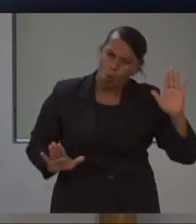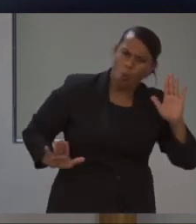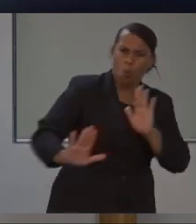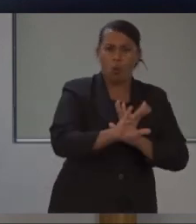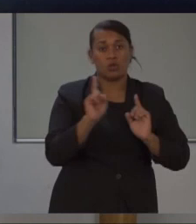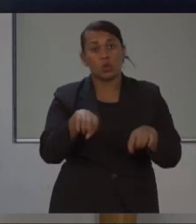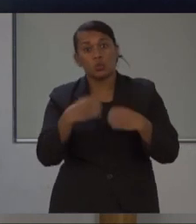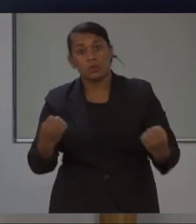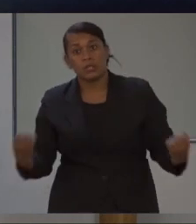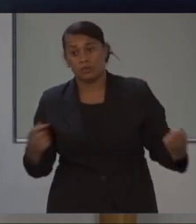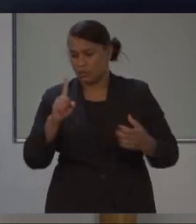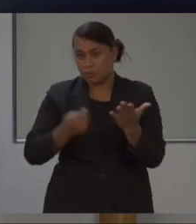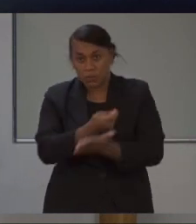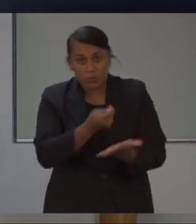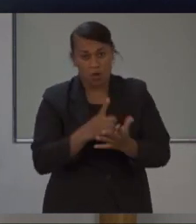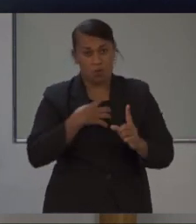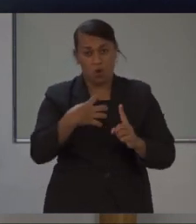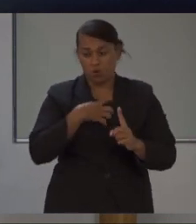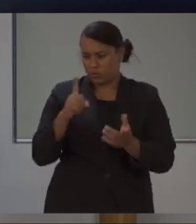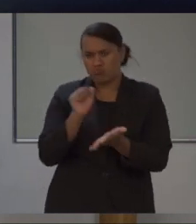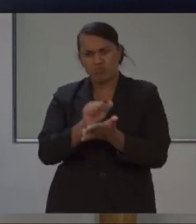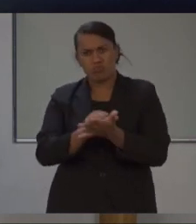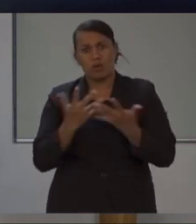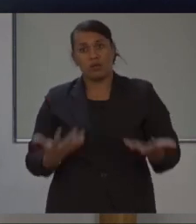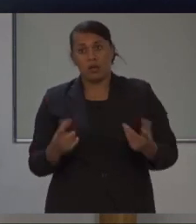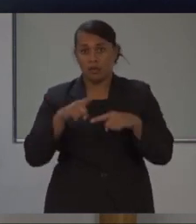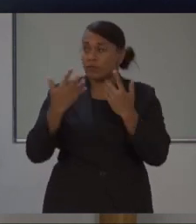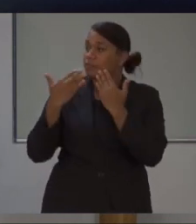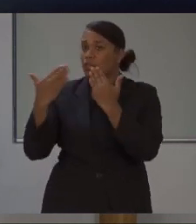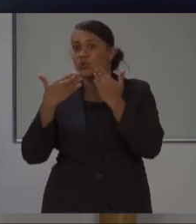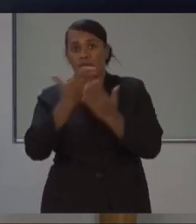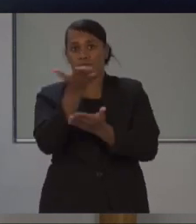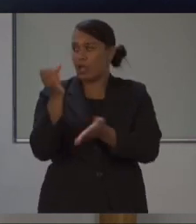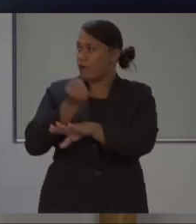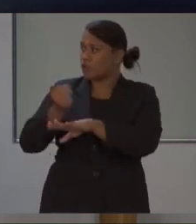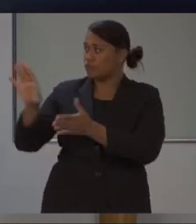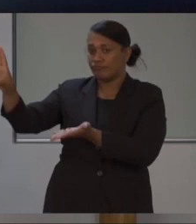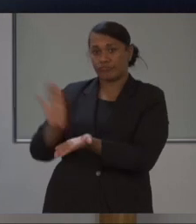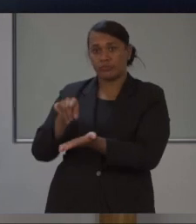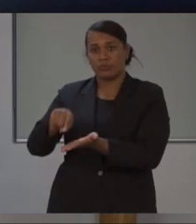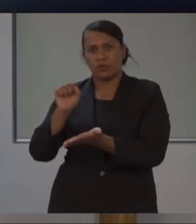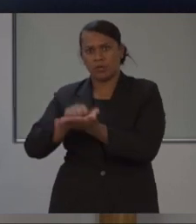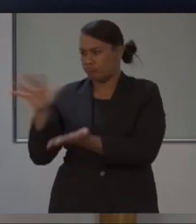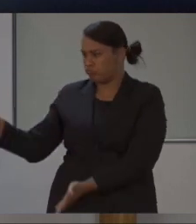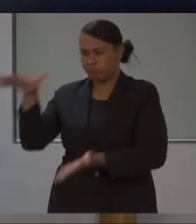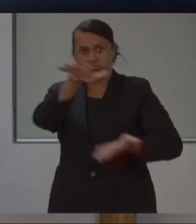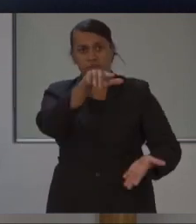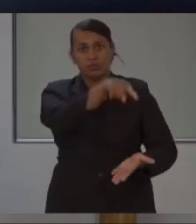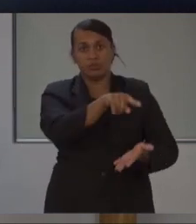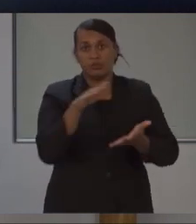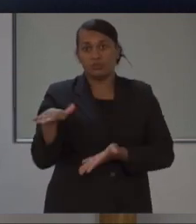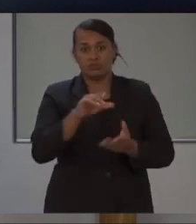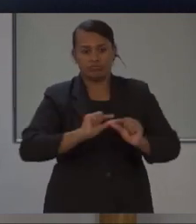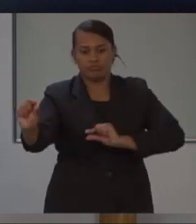more affordable rates thanks to government bulk buying, and then have those discounted materials delivered to them with all